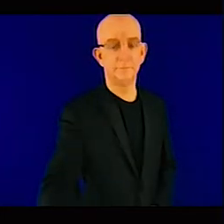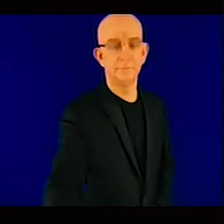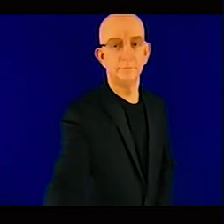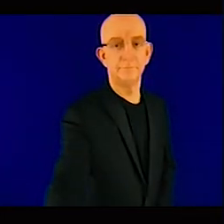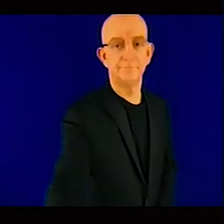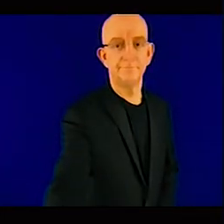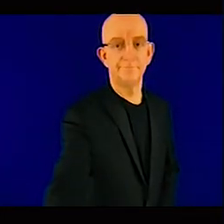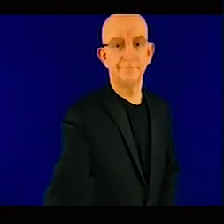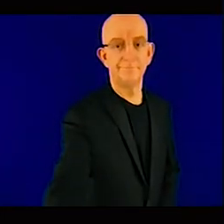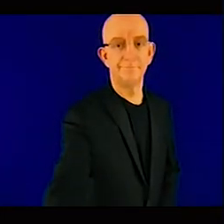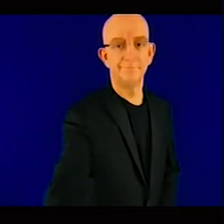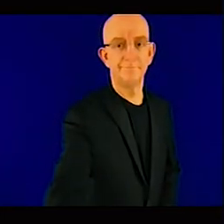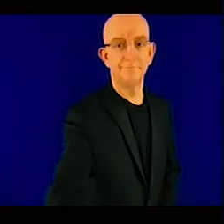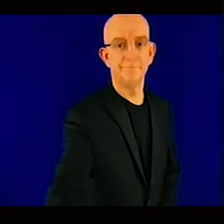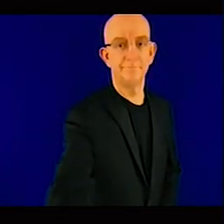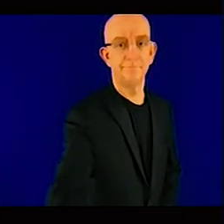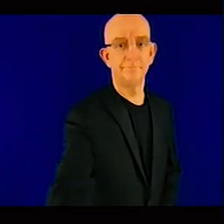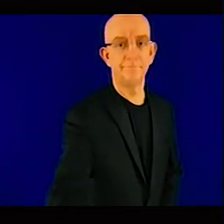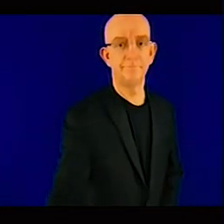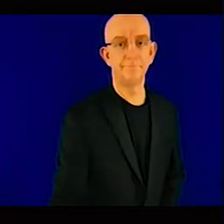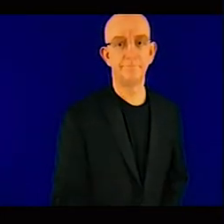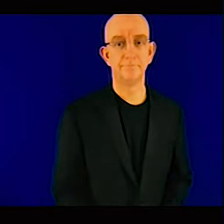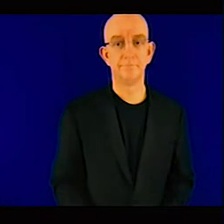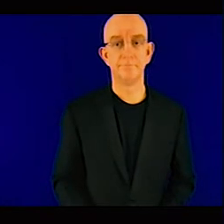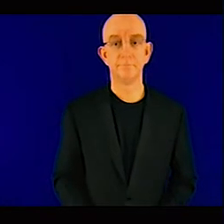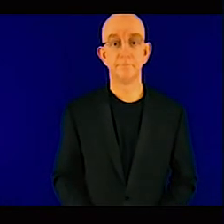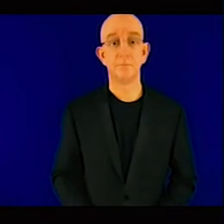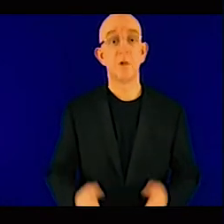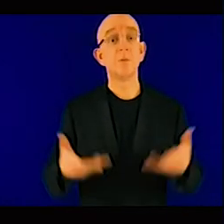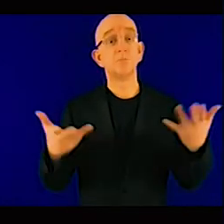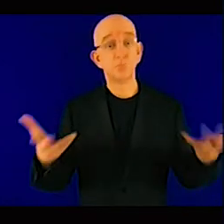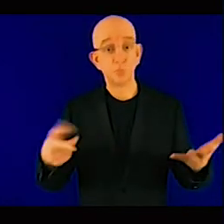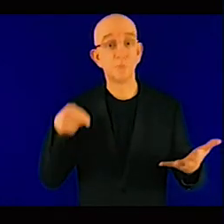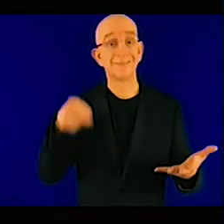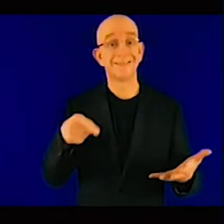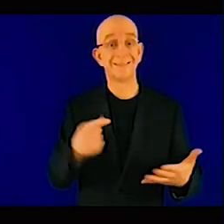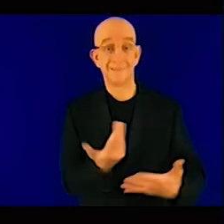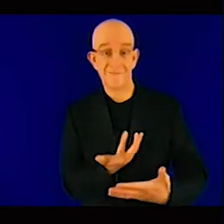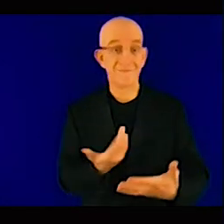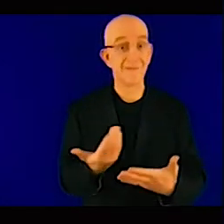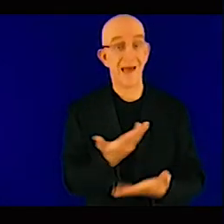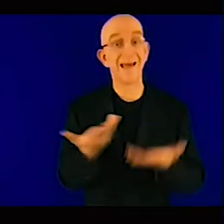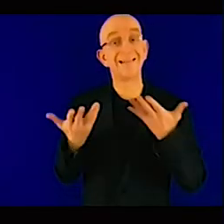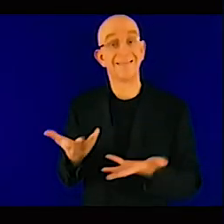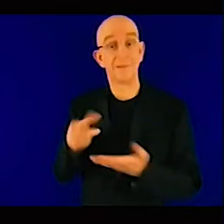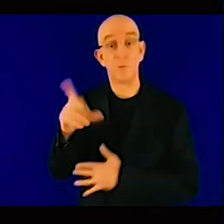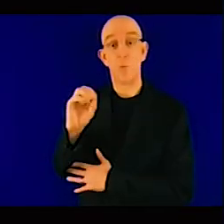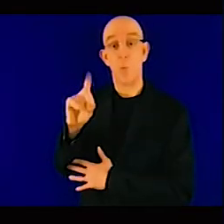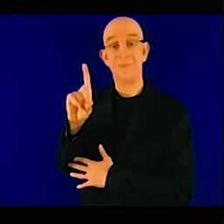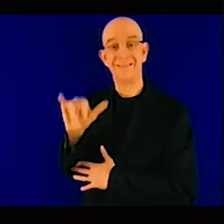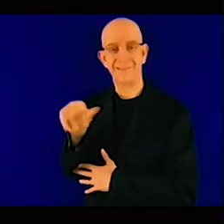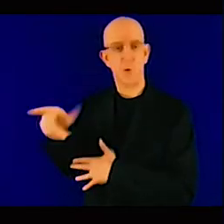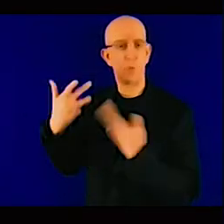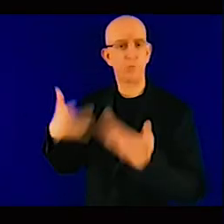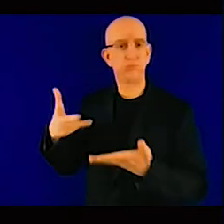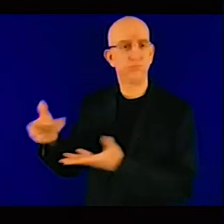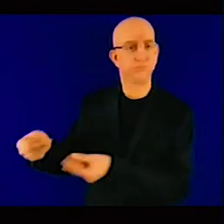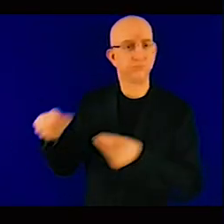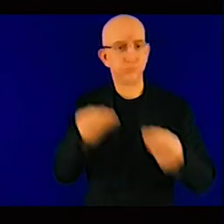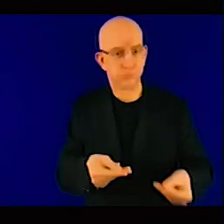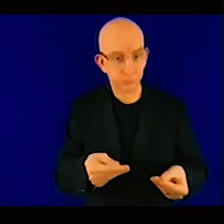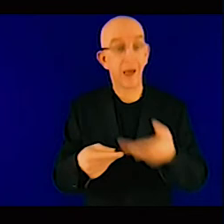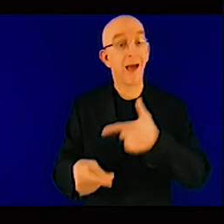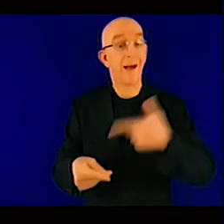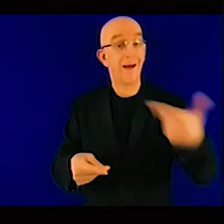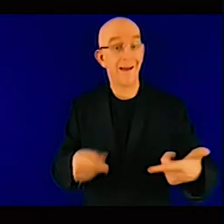thanks and thanks I'll start with thank you Albert for basically answering